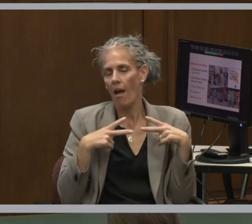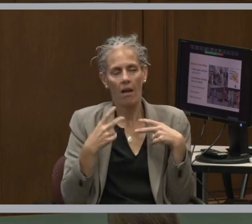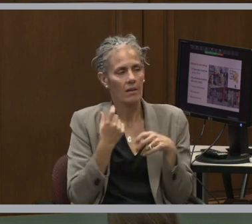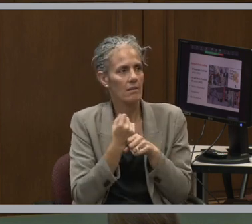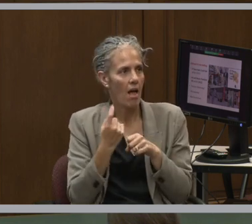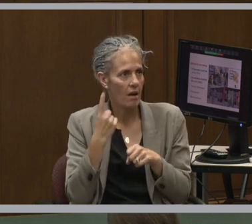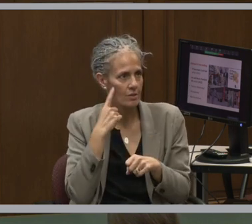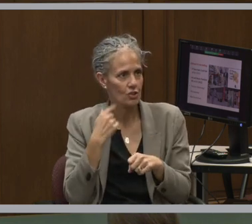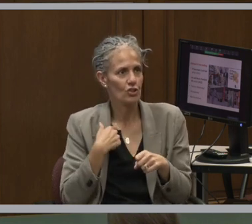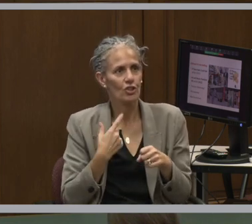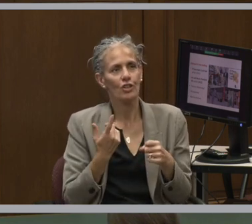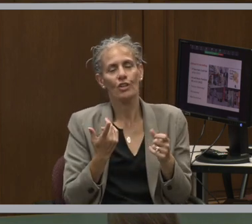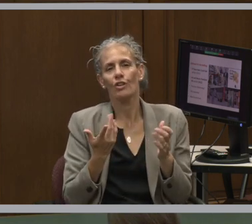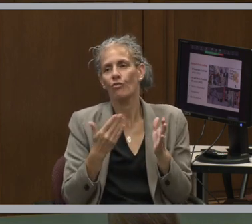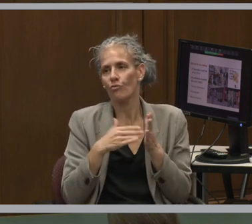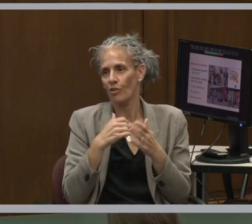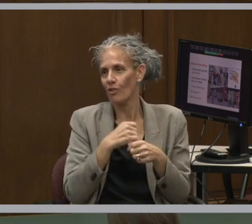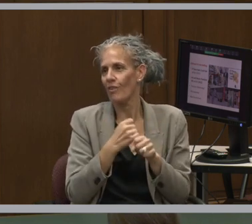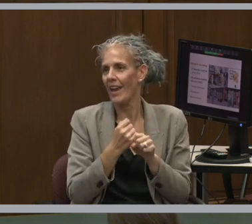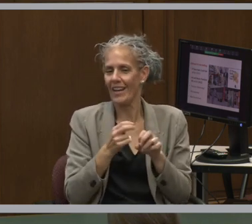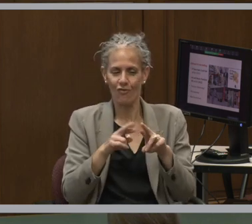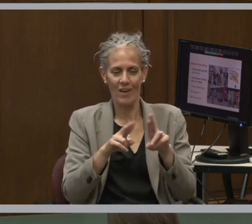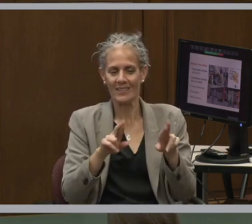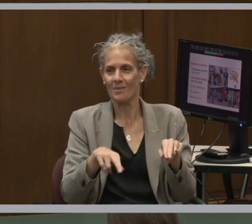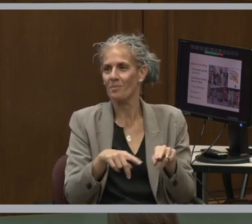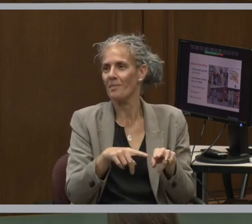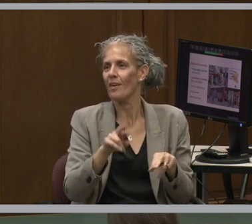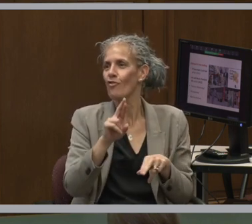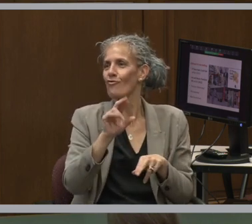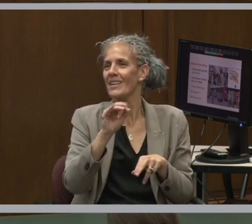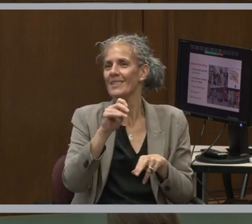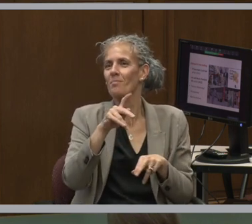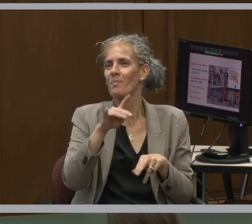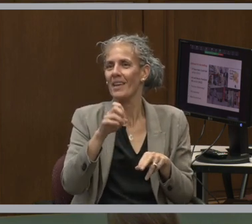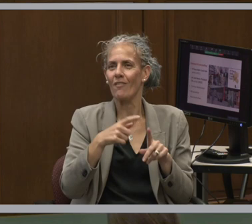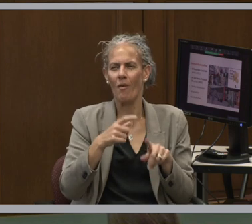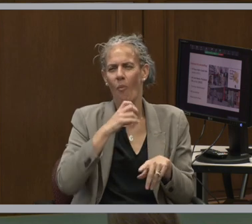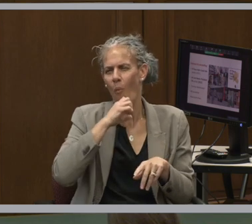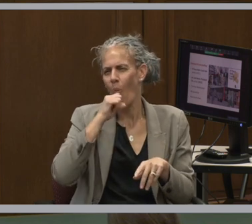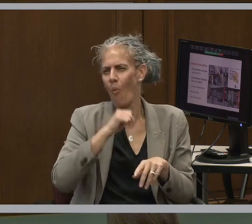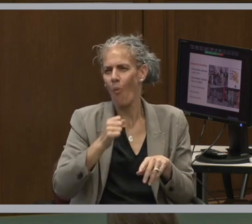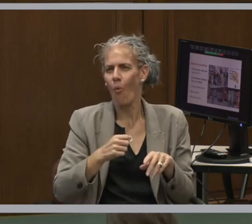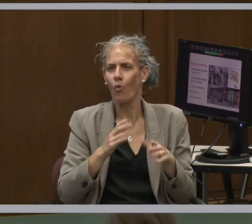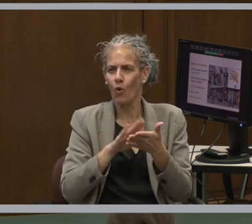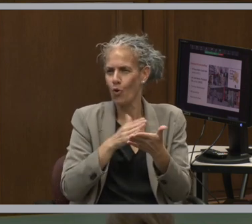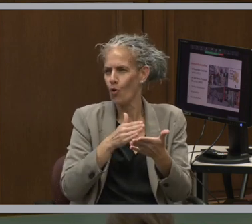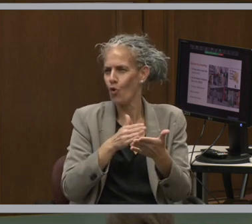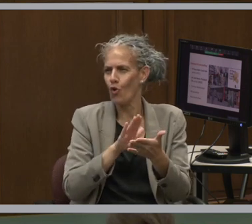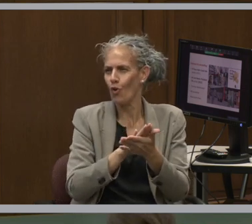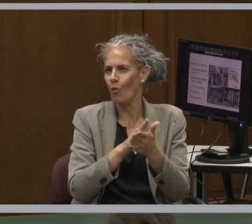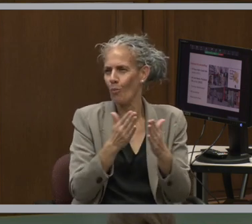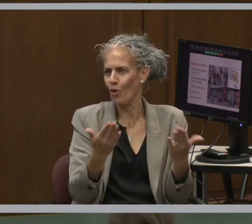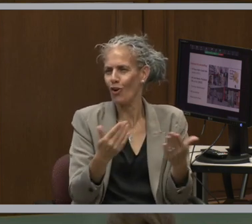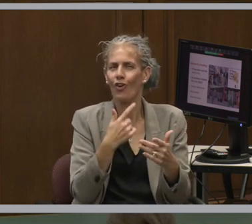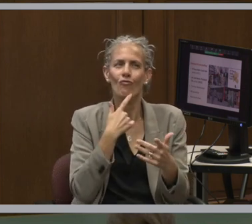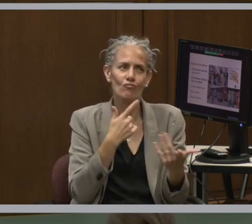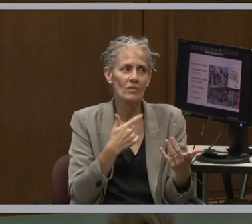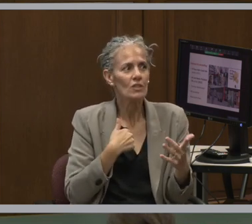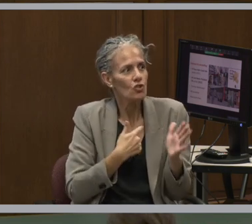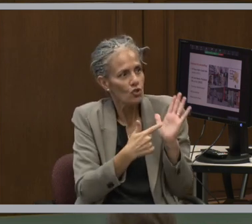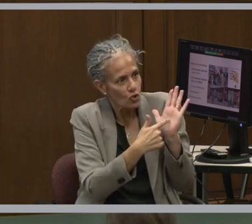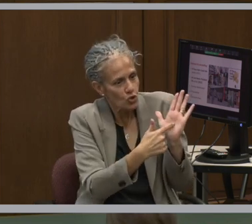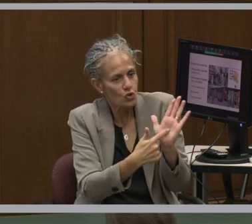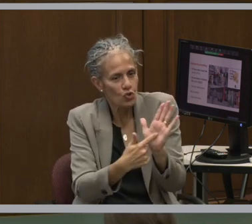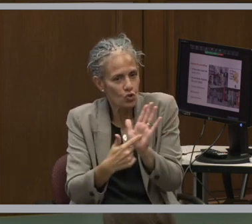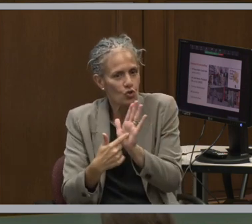year, recreating a holiday recipe from one of the fundraiser cookbooks. So it's just, you know, a way to, you know, show what